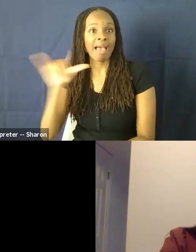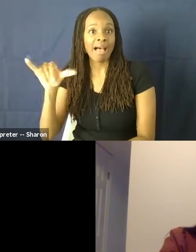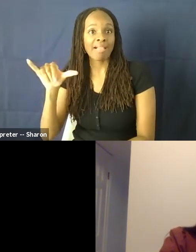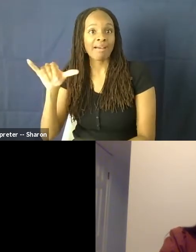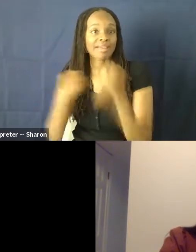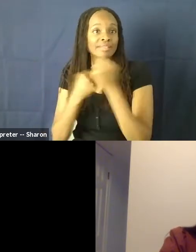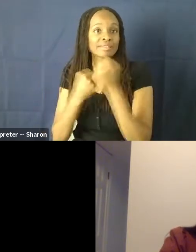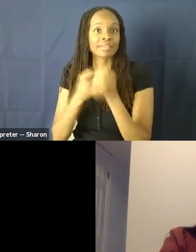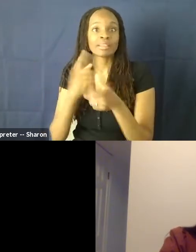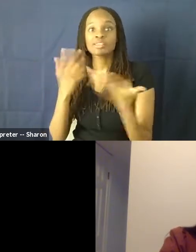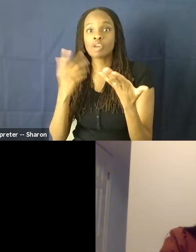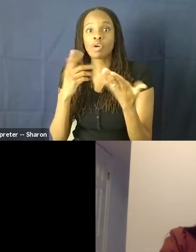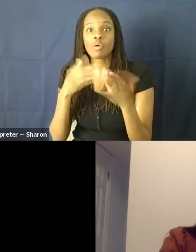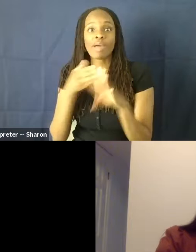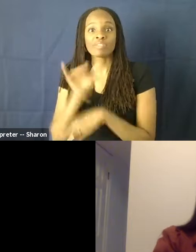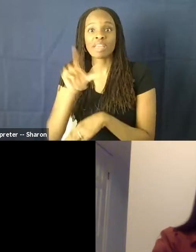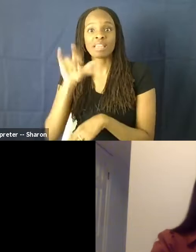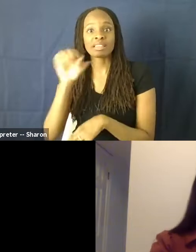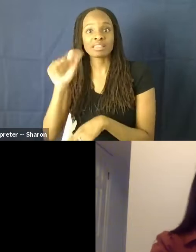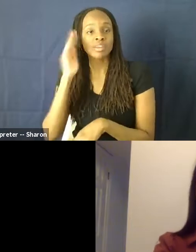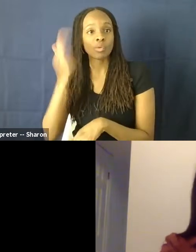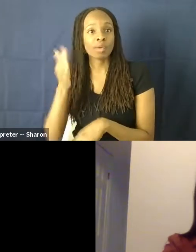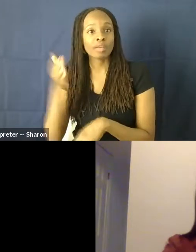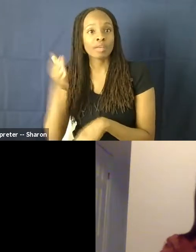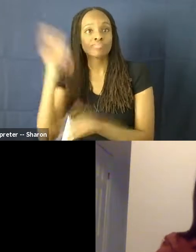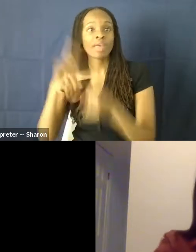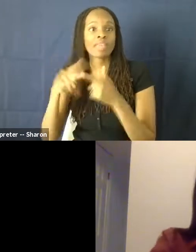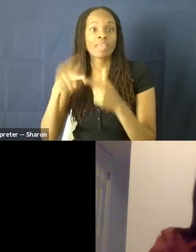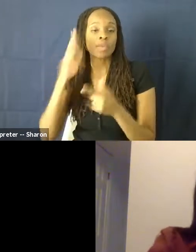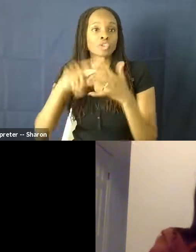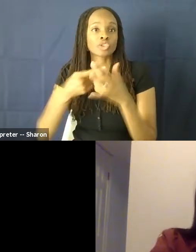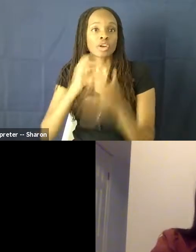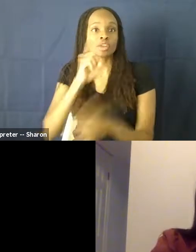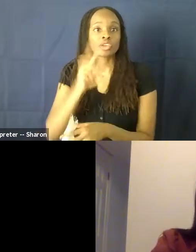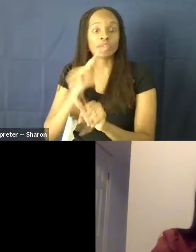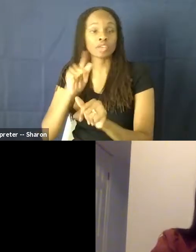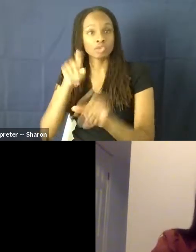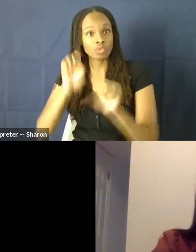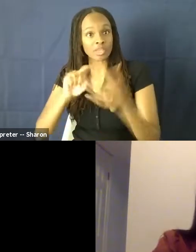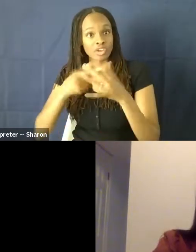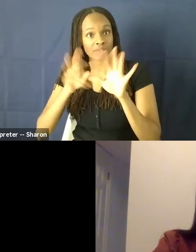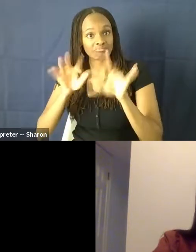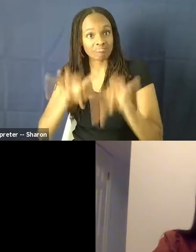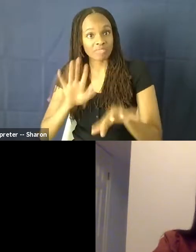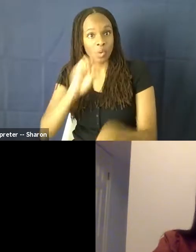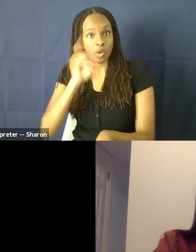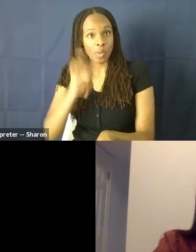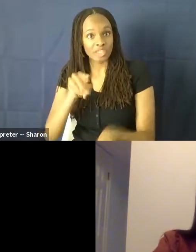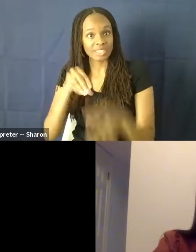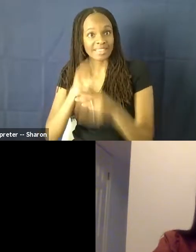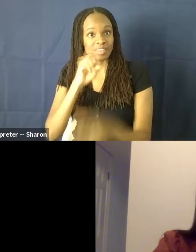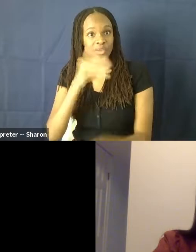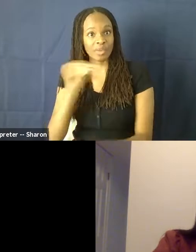we'll go to Q&A. So please start listing your questions in the Q&A. Okay. Take it away,